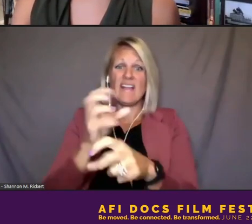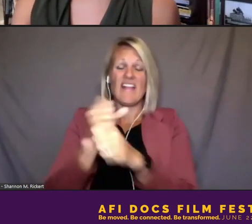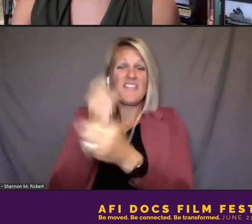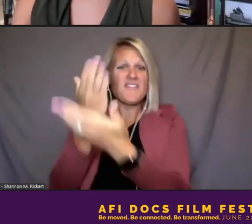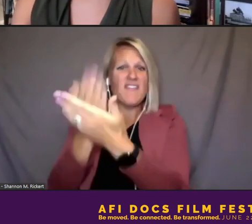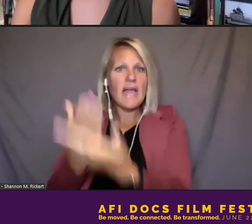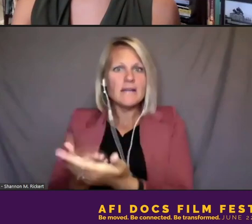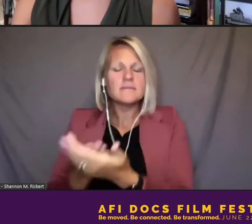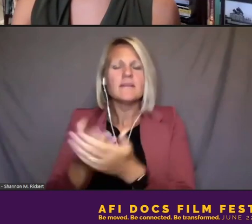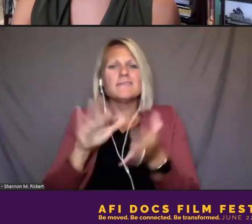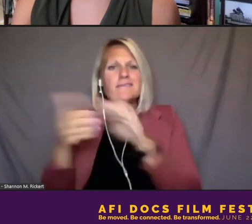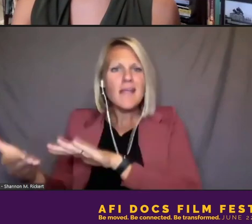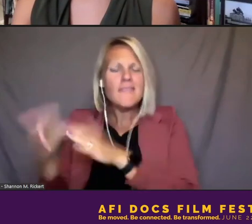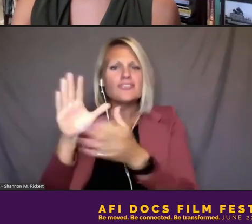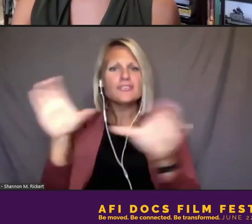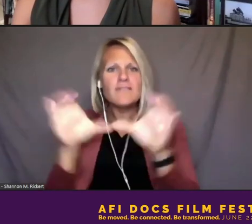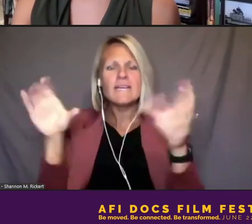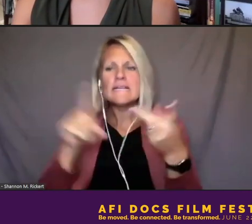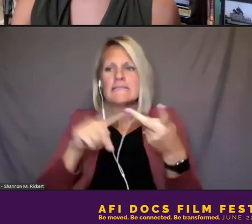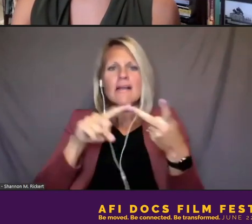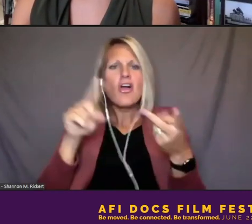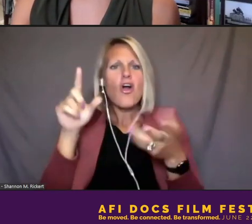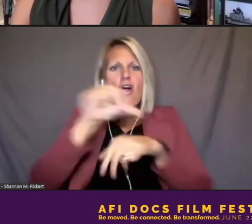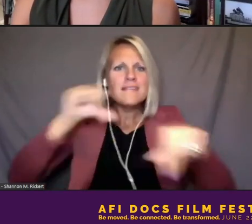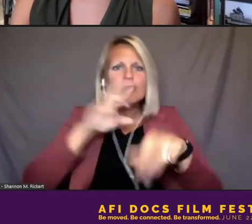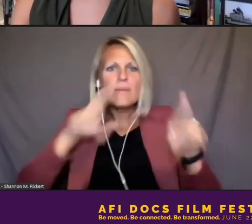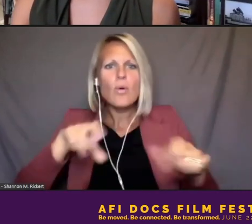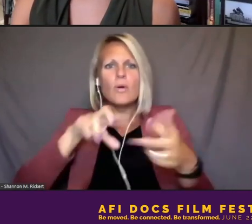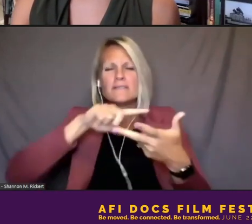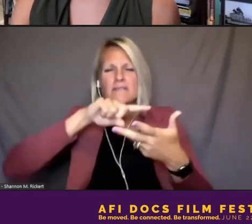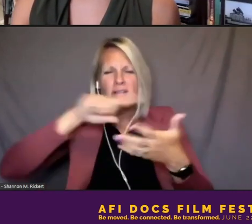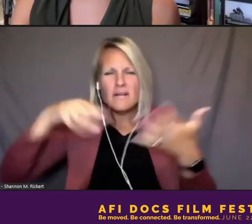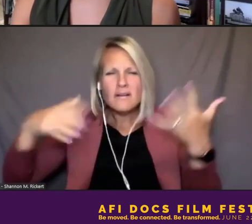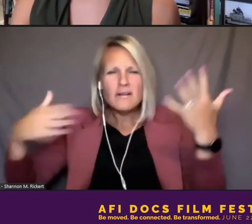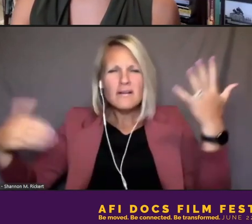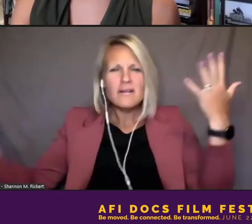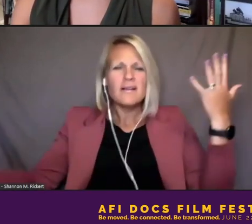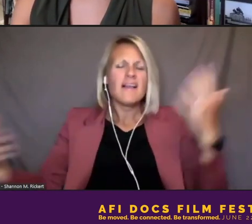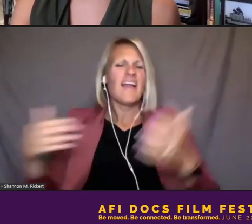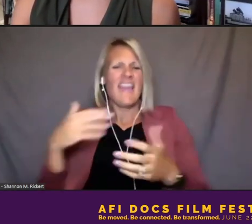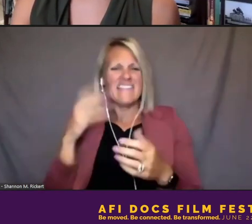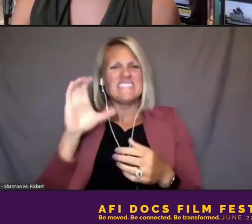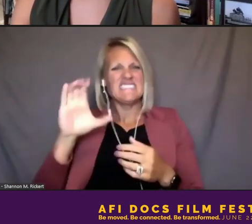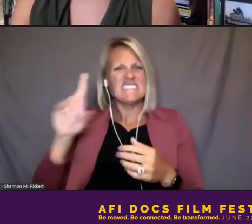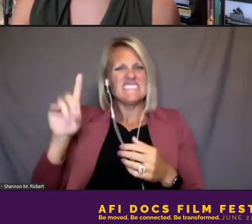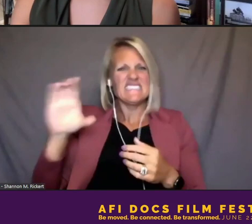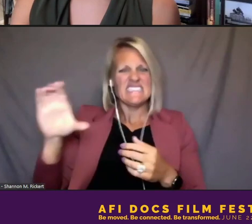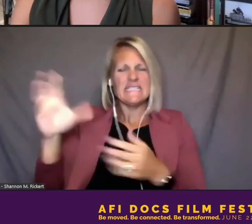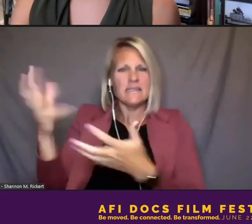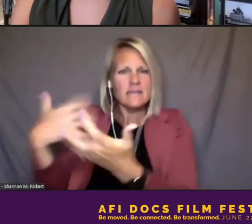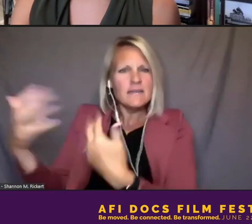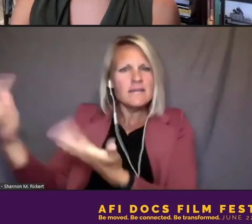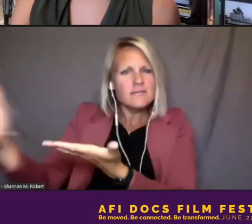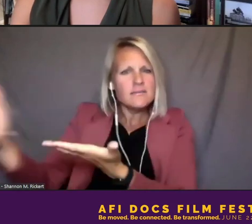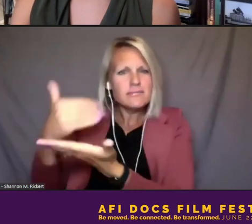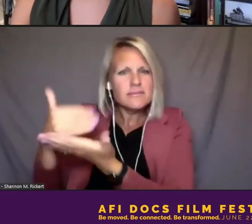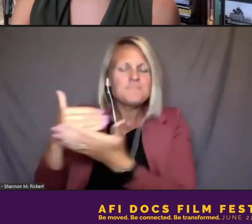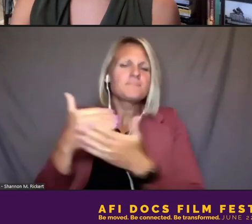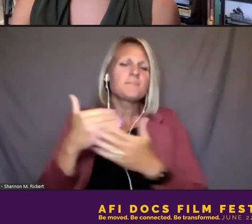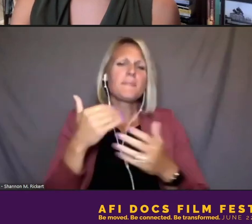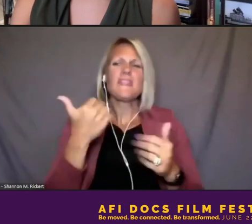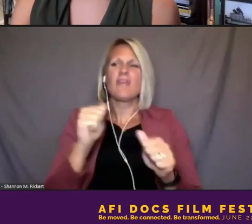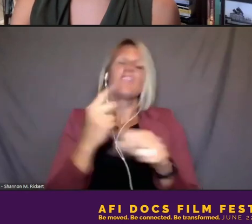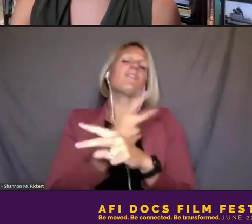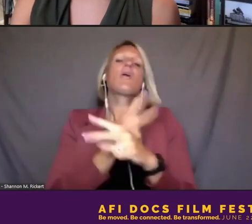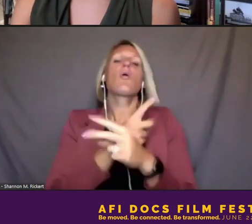reports, you know, CDC data. We'll get there. And and just to try to piece together what happened. So can you talk a little